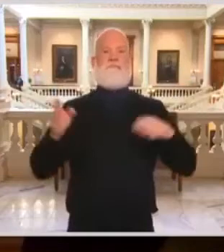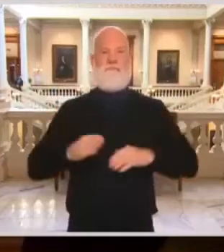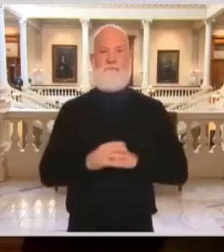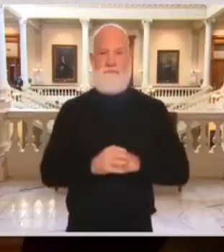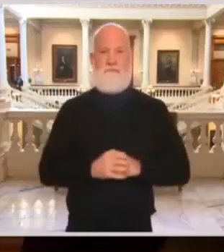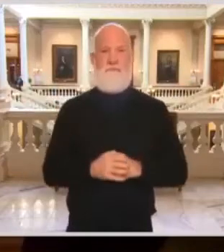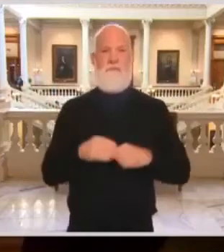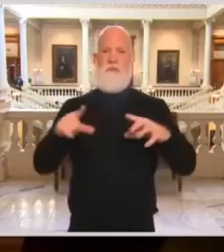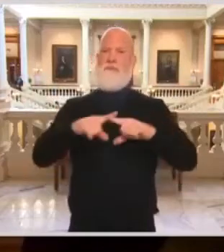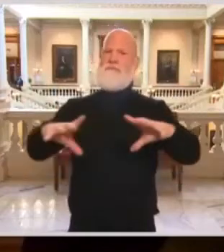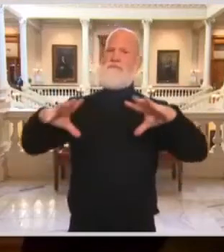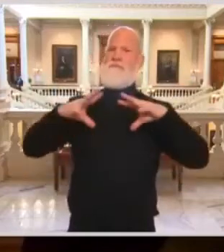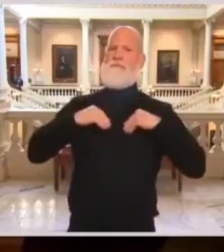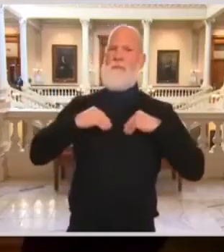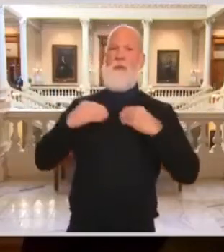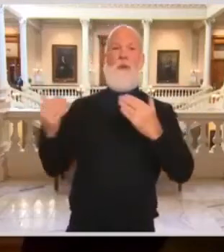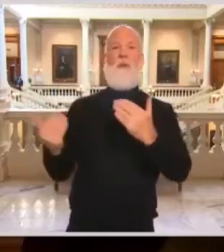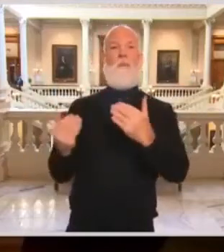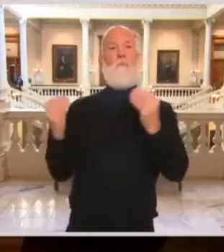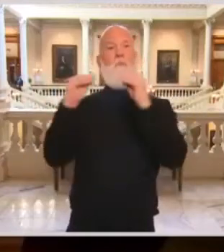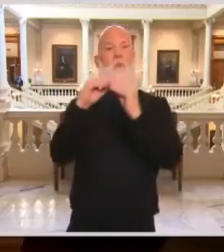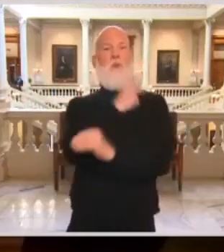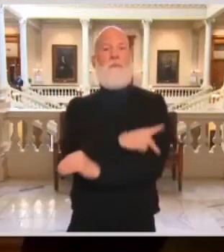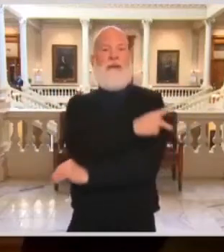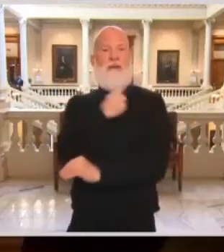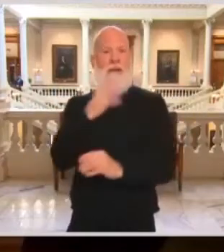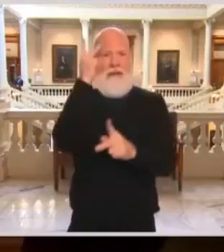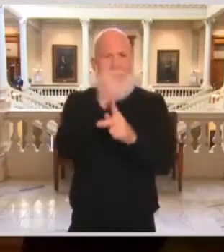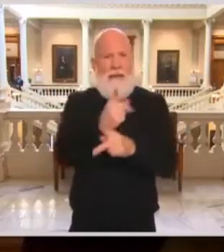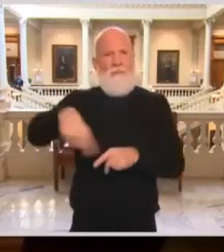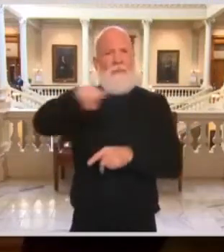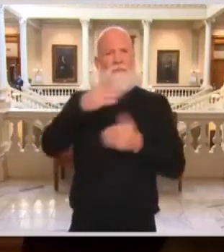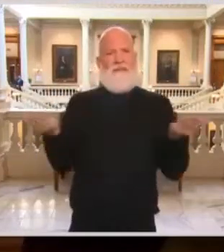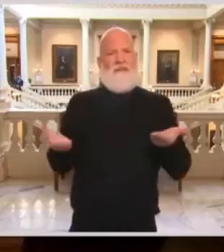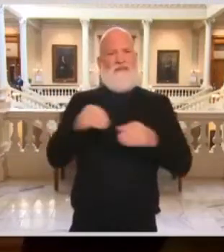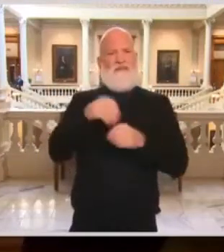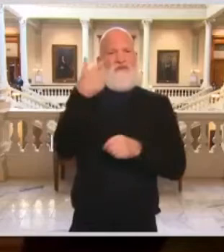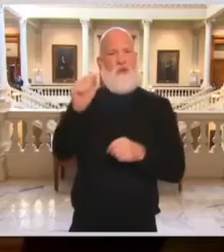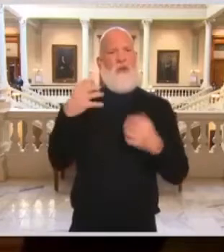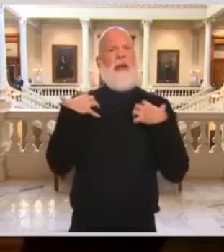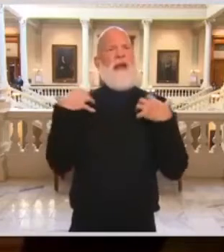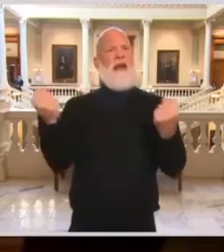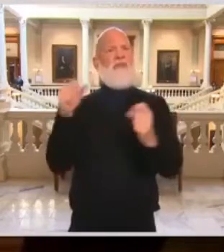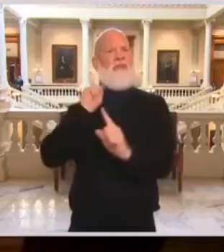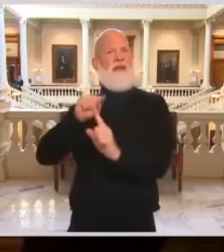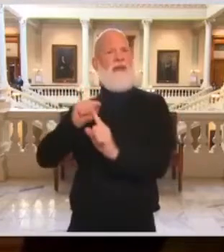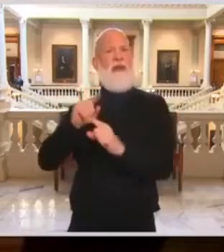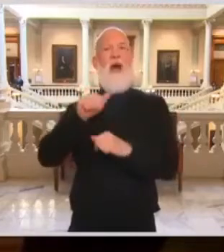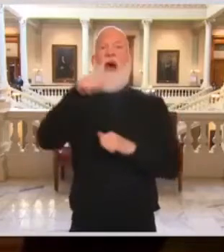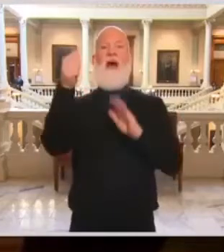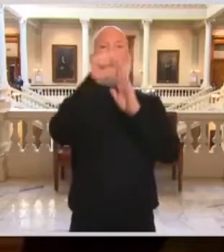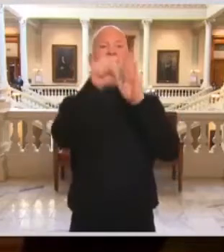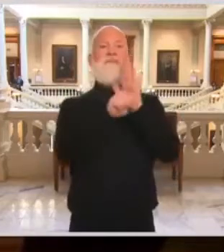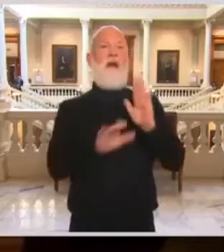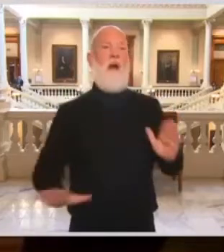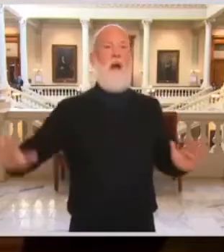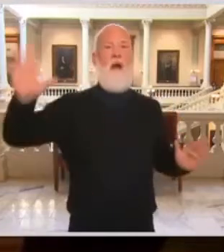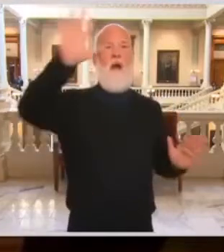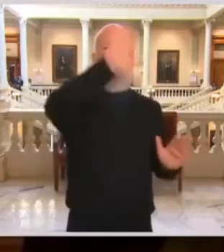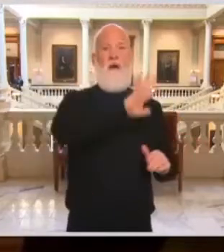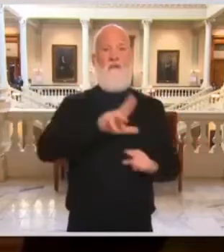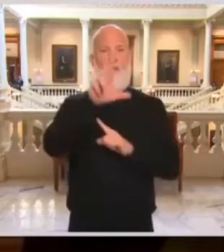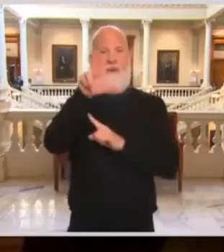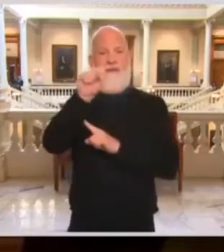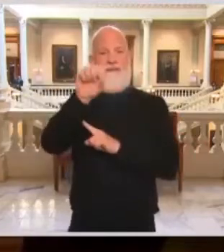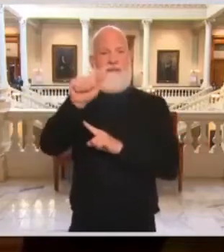Like every other state across the country, the pandemic introduced a dire need for rapid, accurate,